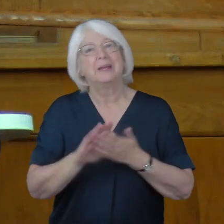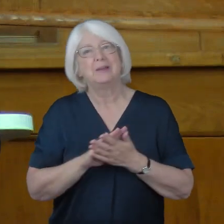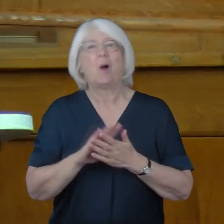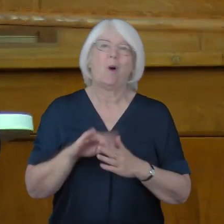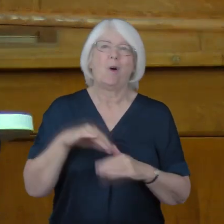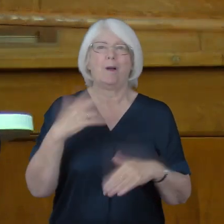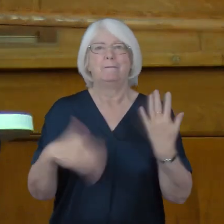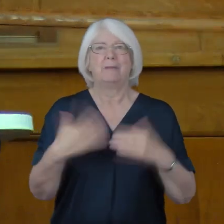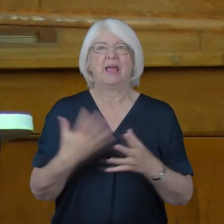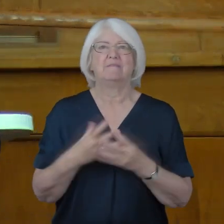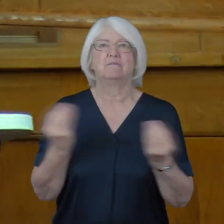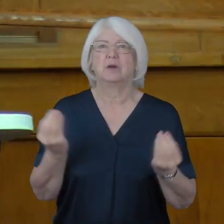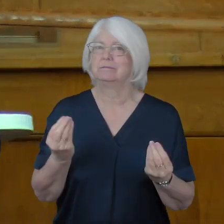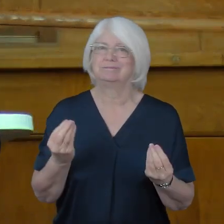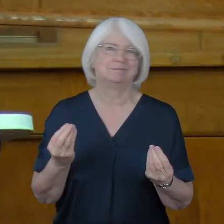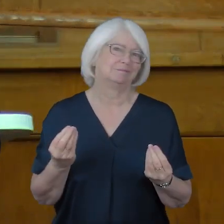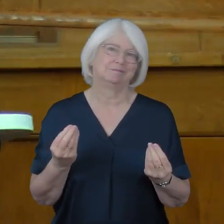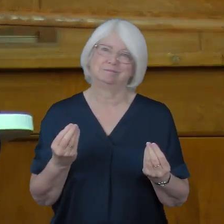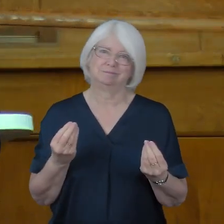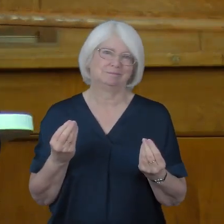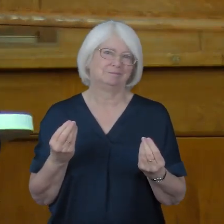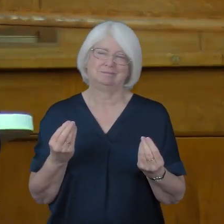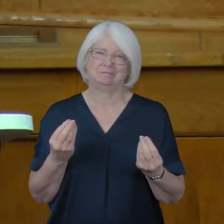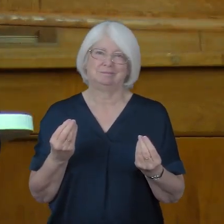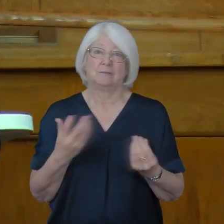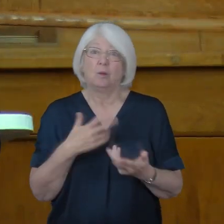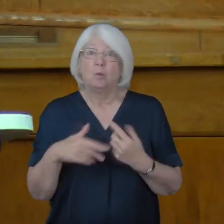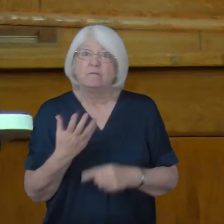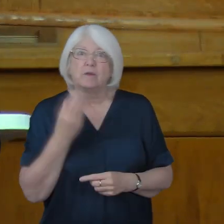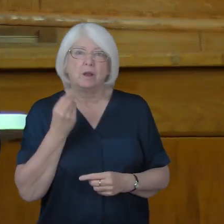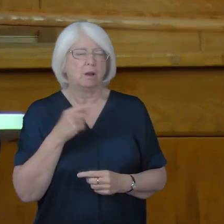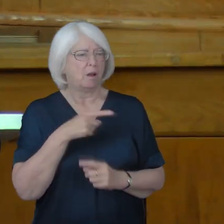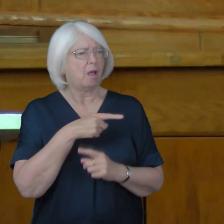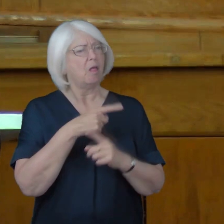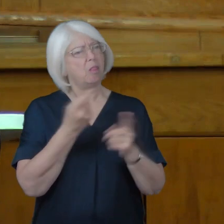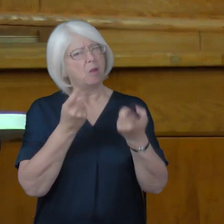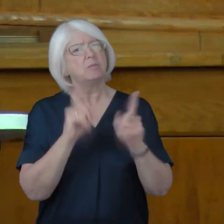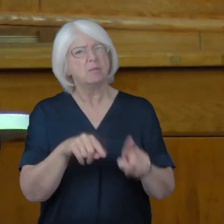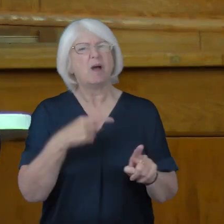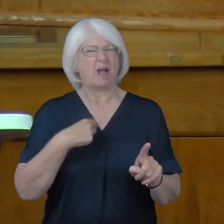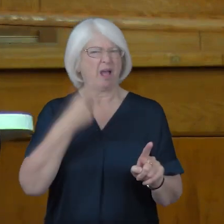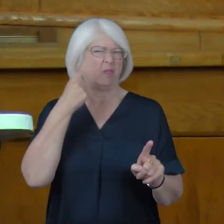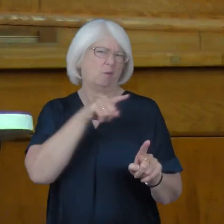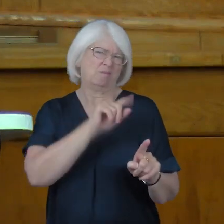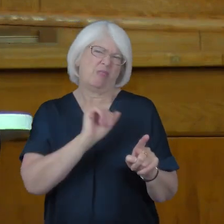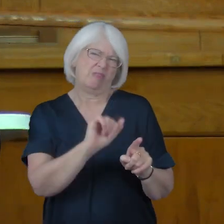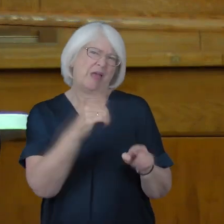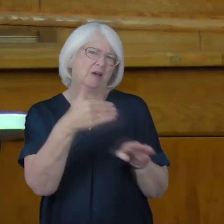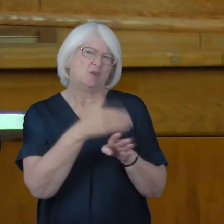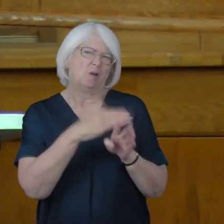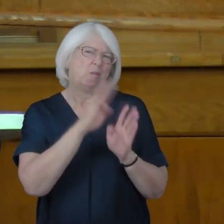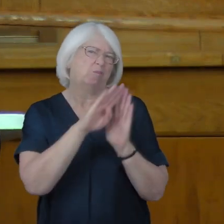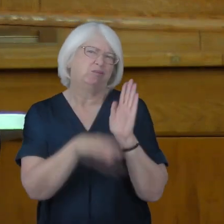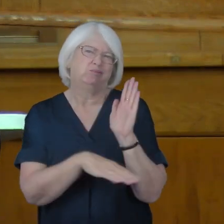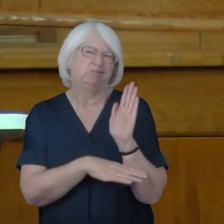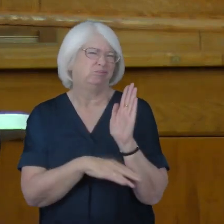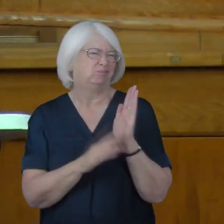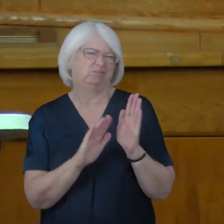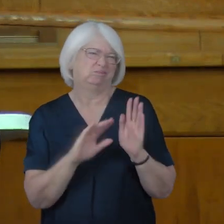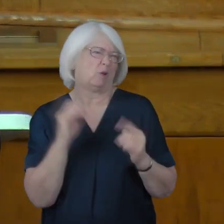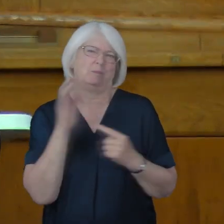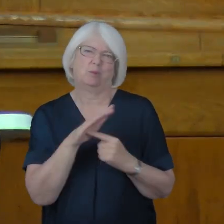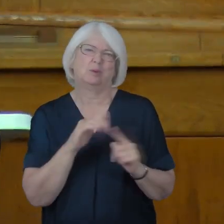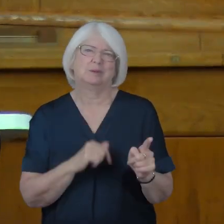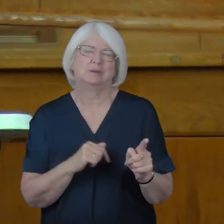world. We have learned that those whose jobs we thought of as menial or inconsequential are